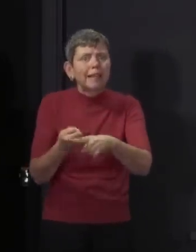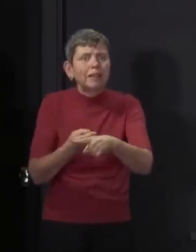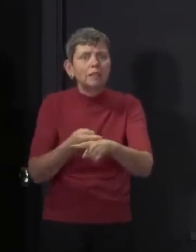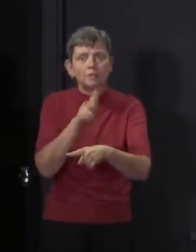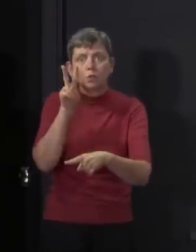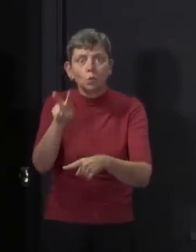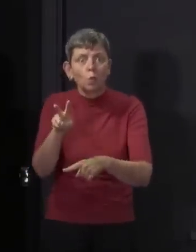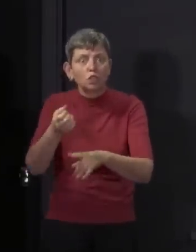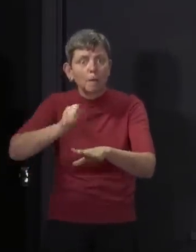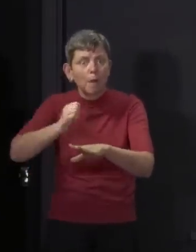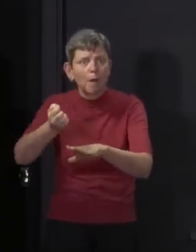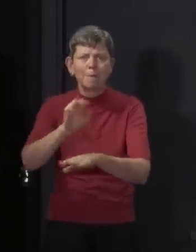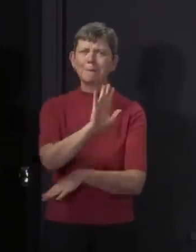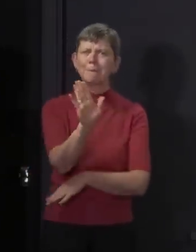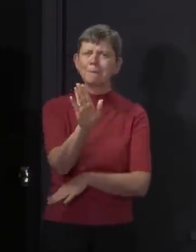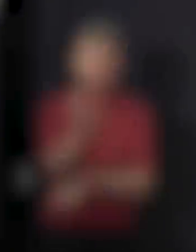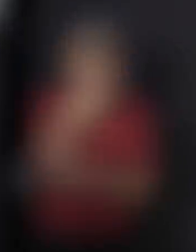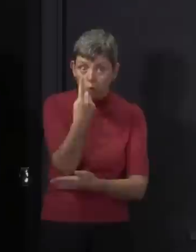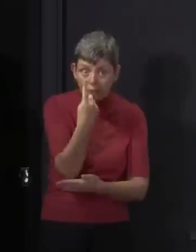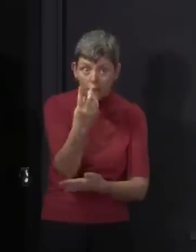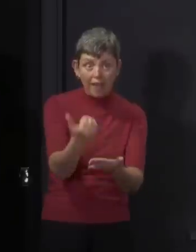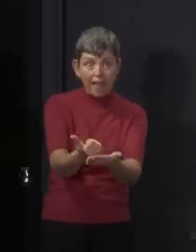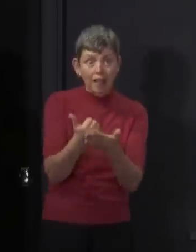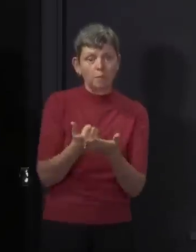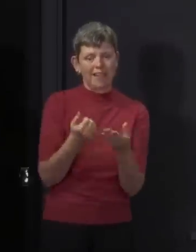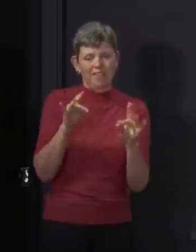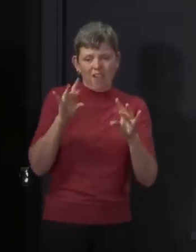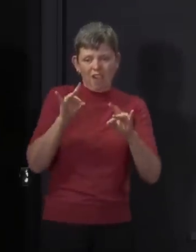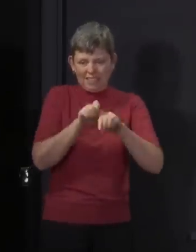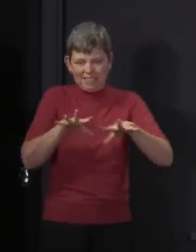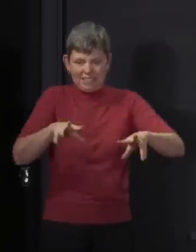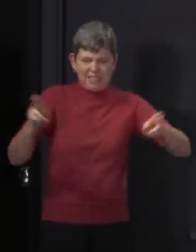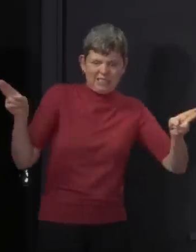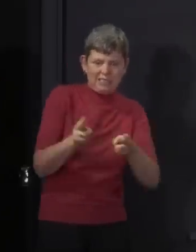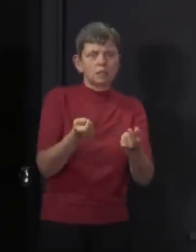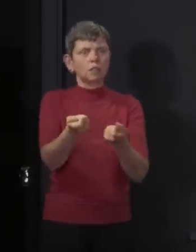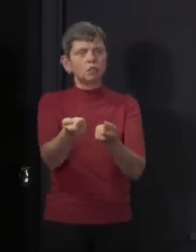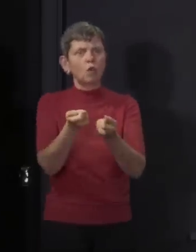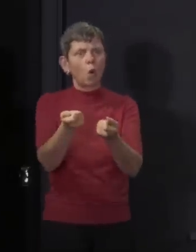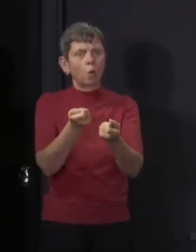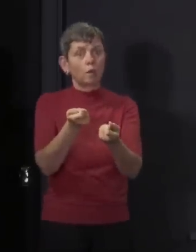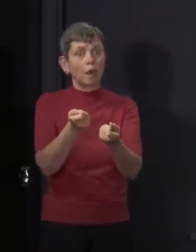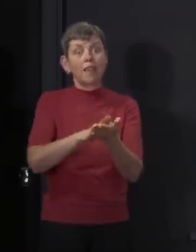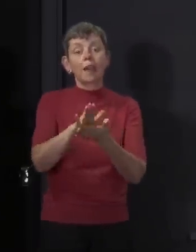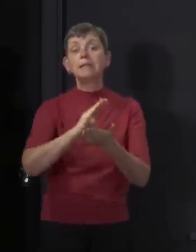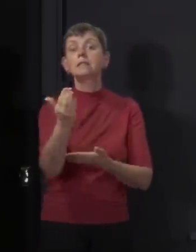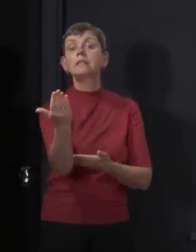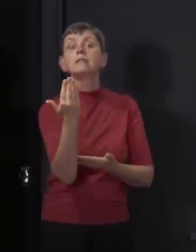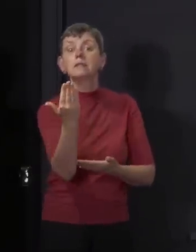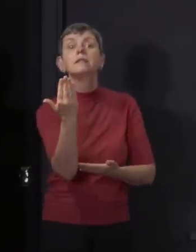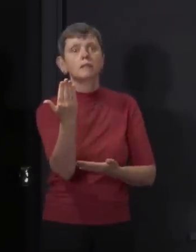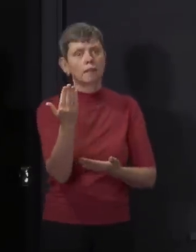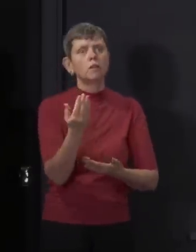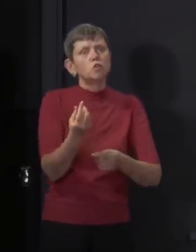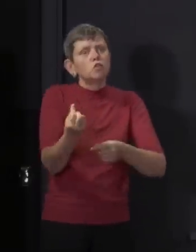pub. It's really not worth the risk. You will be helping hasten the day when we can all watch and enjoy the things we love doing,